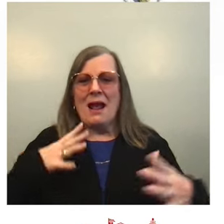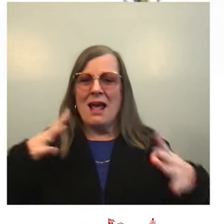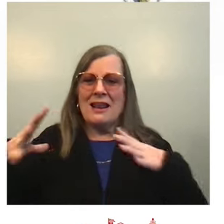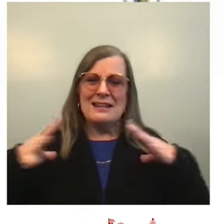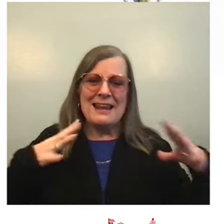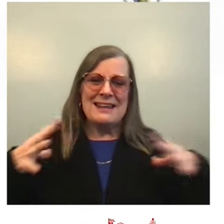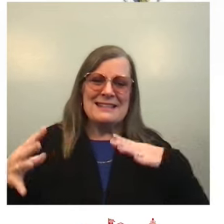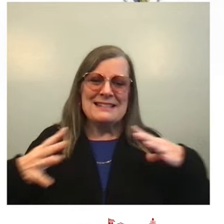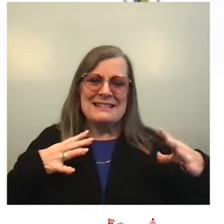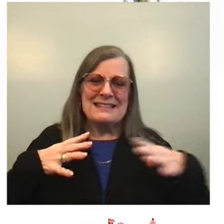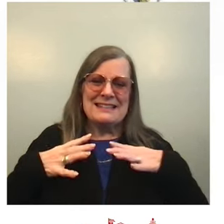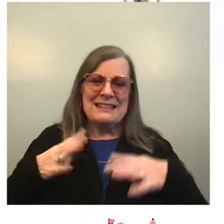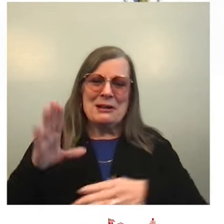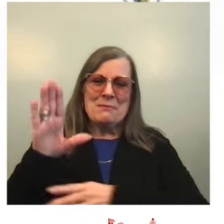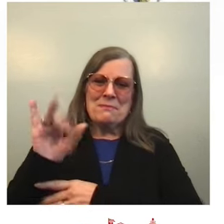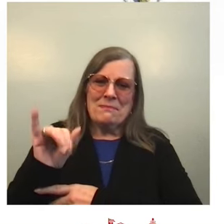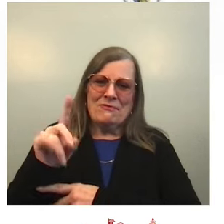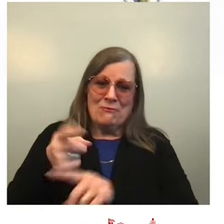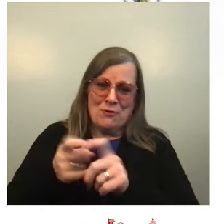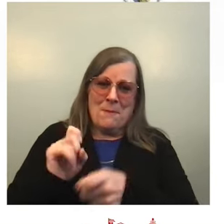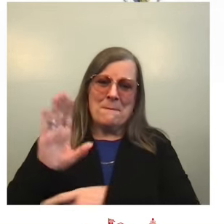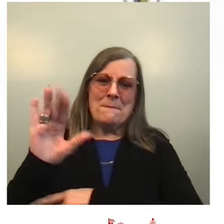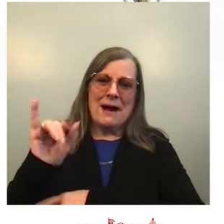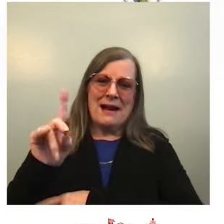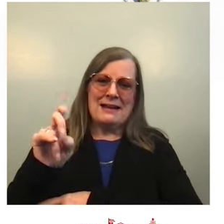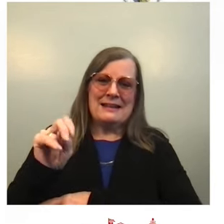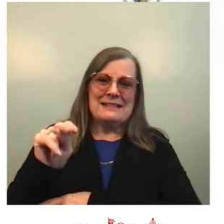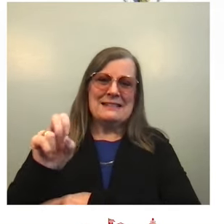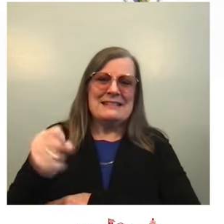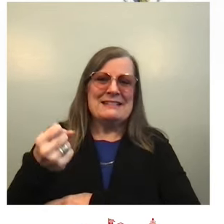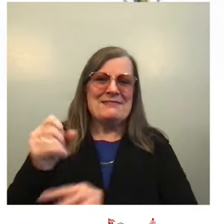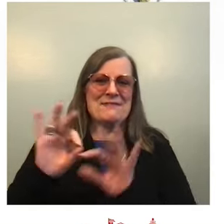all of yours. Thank you so much for being here.